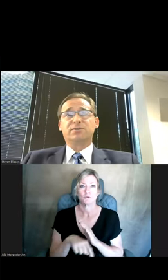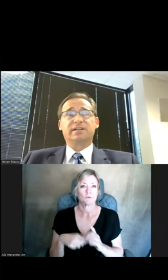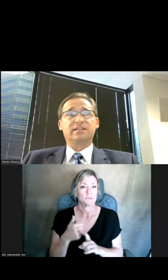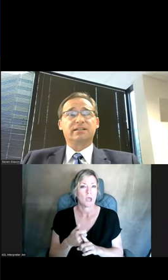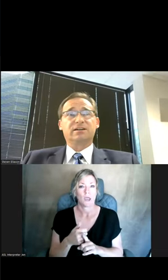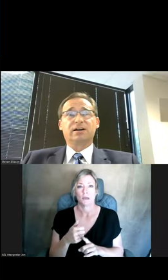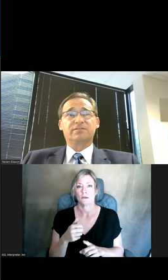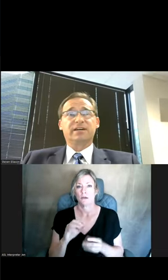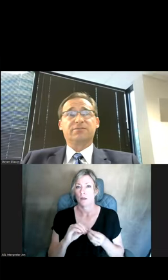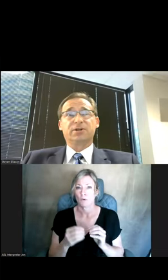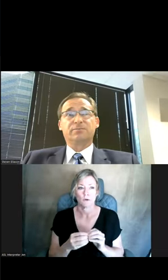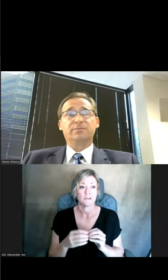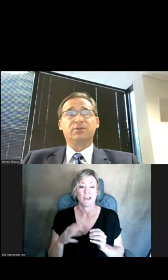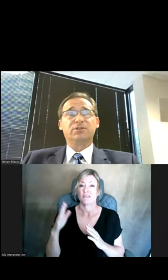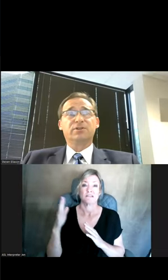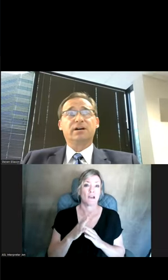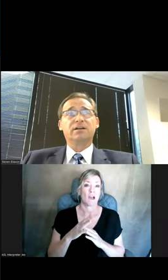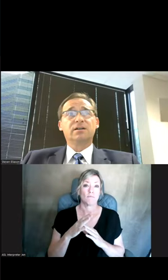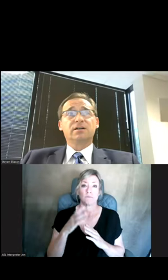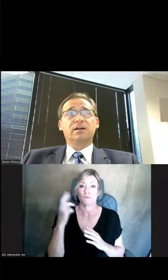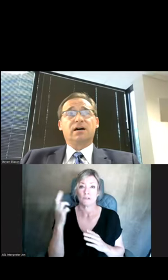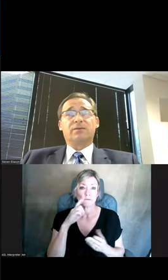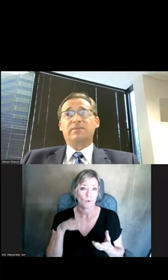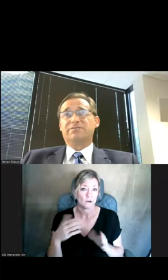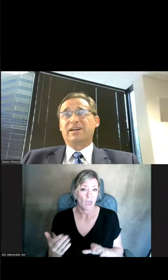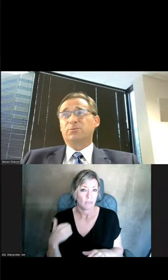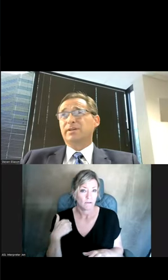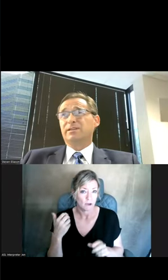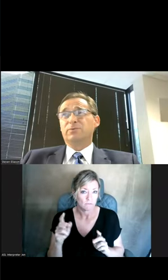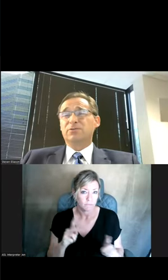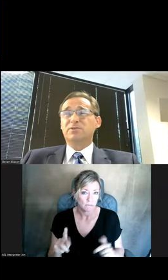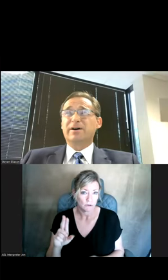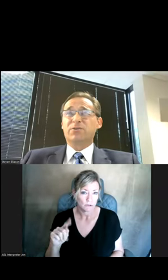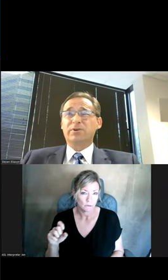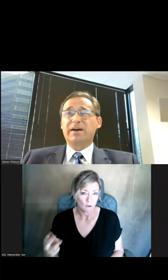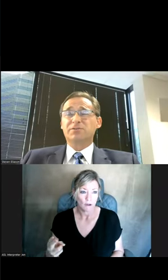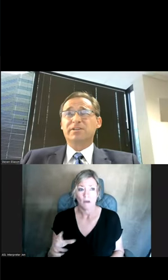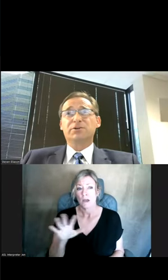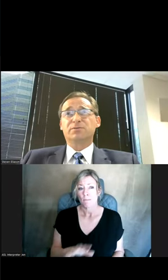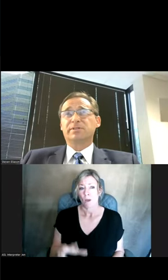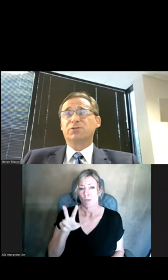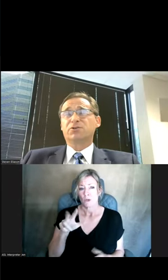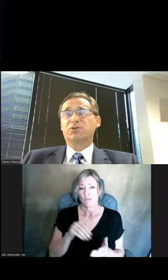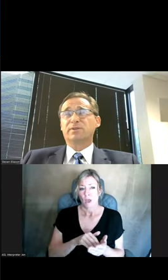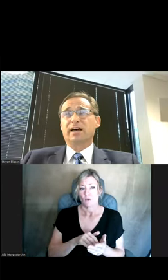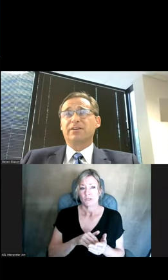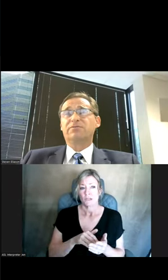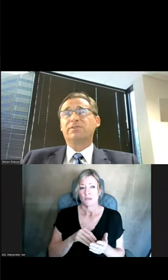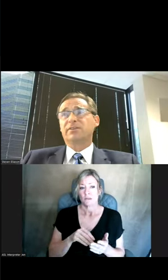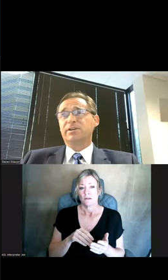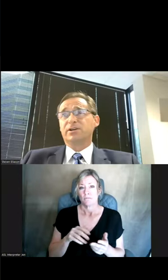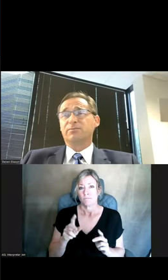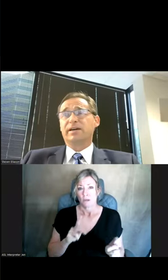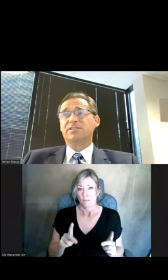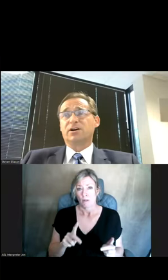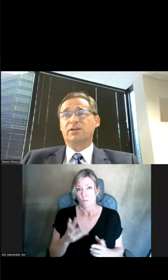mentioned, suicide is the leading cause of death for young people in Utah. In fact, we lose about 3,000 years of potential human life